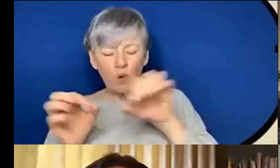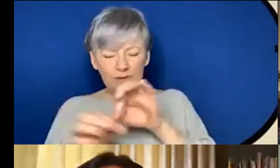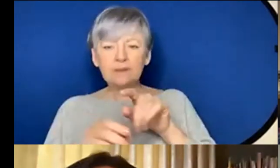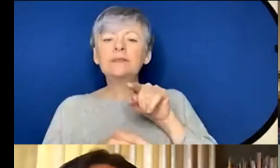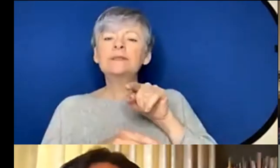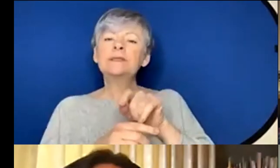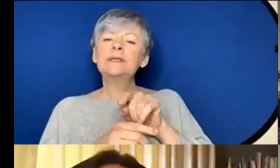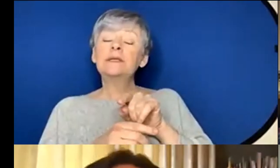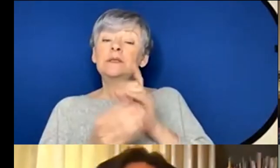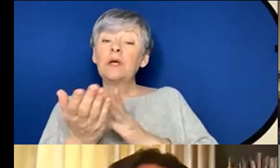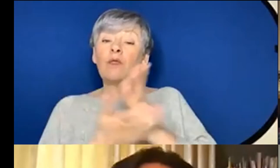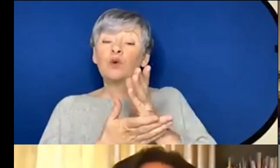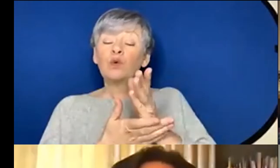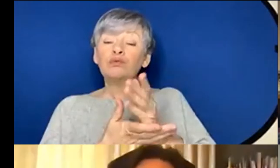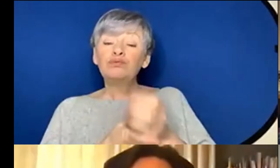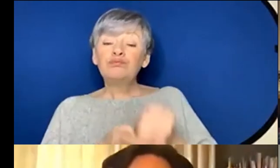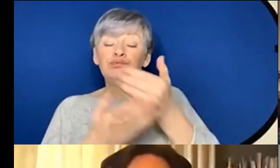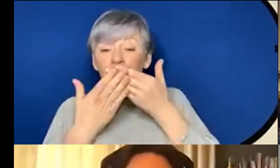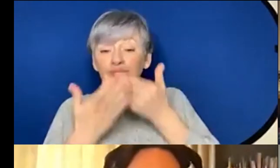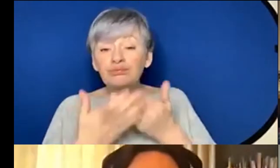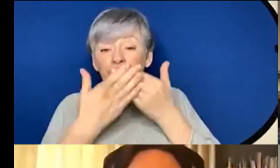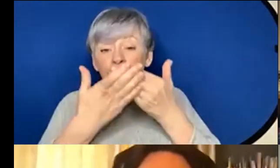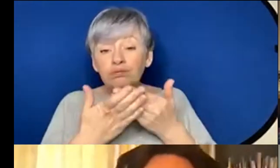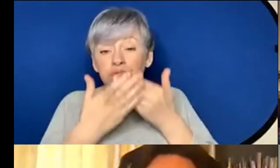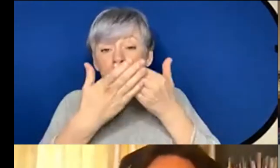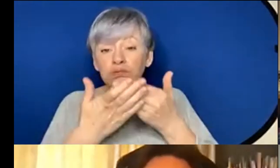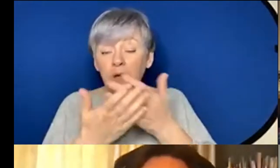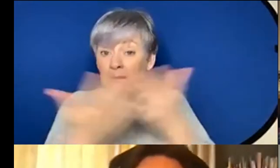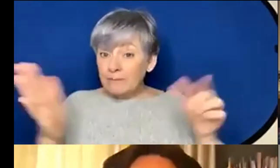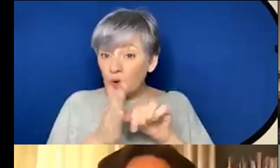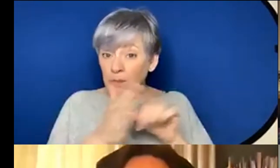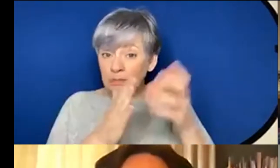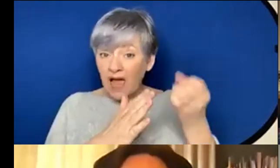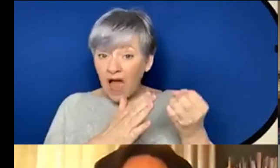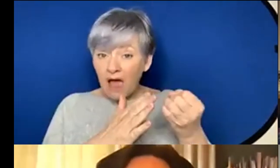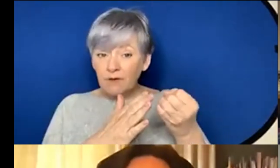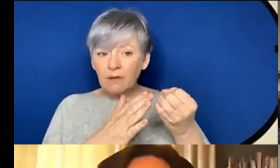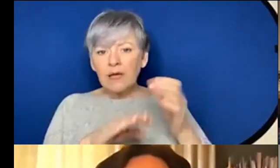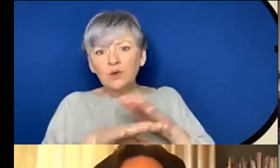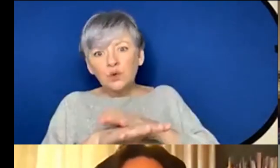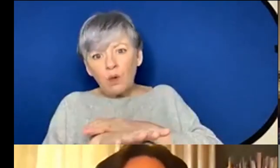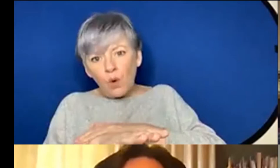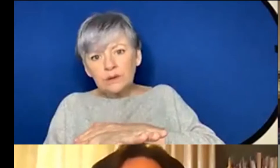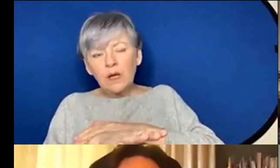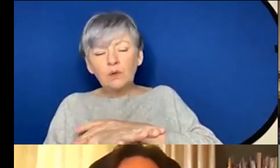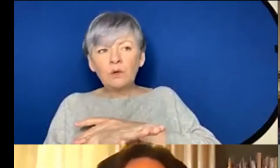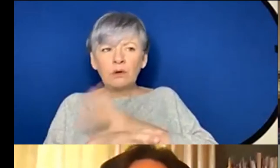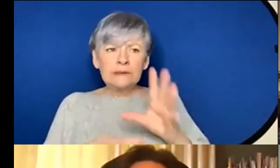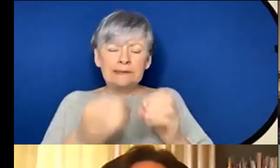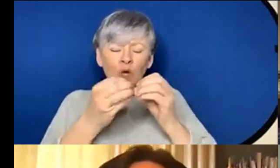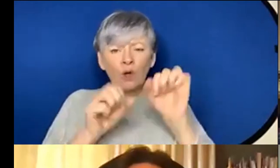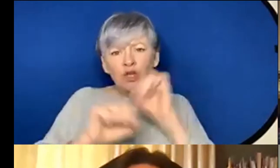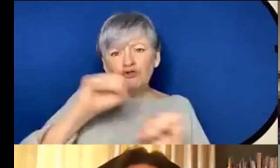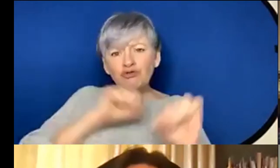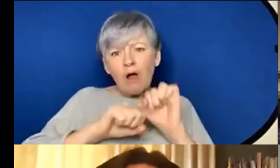um during your early studies were there any big problems that either slowed you down or caused a struggle for